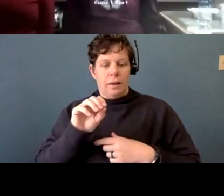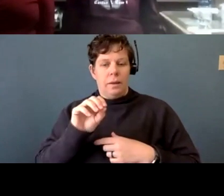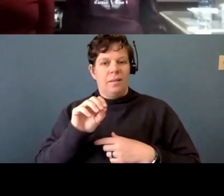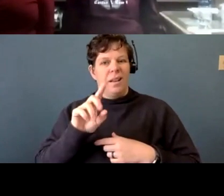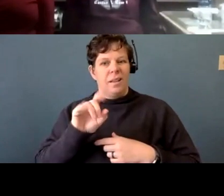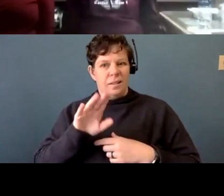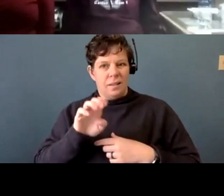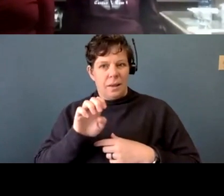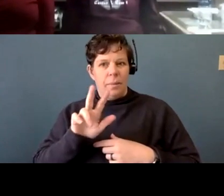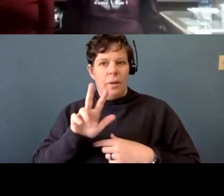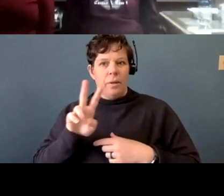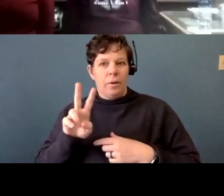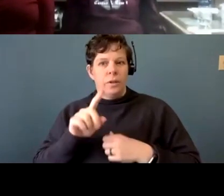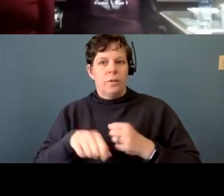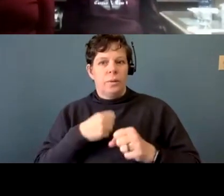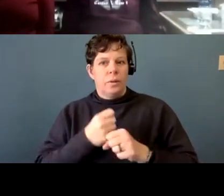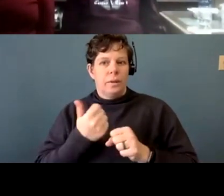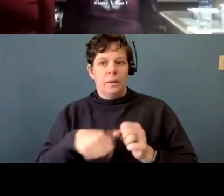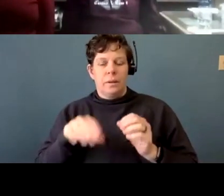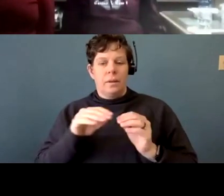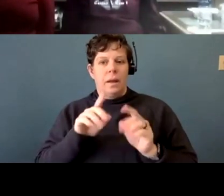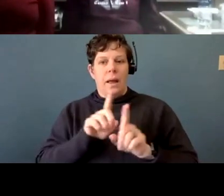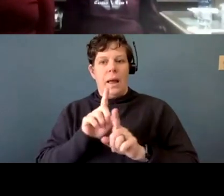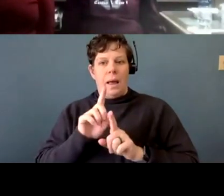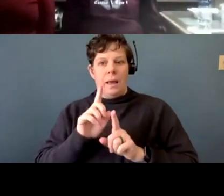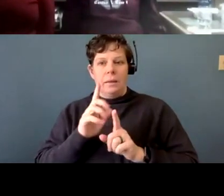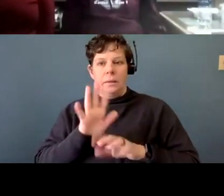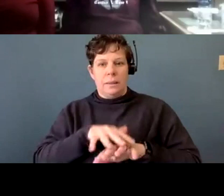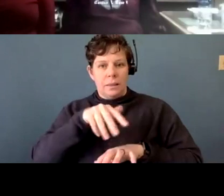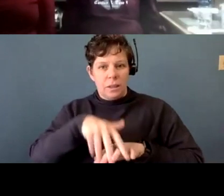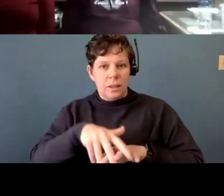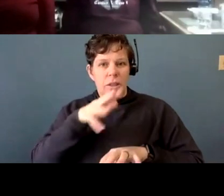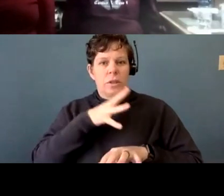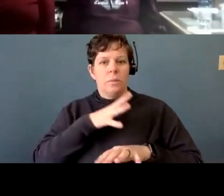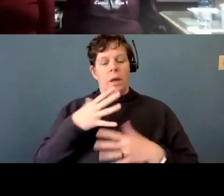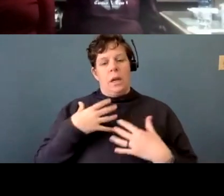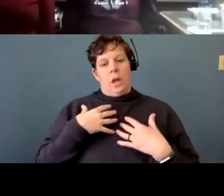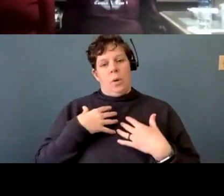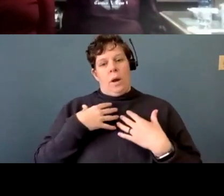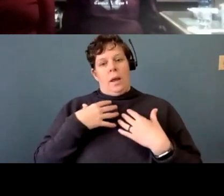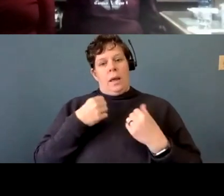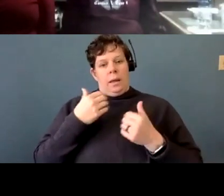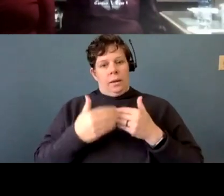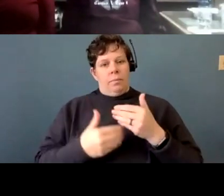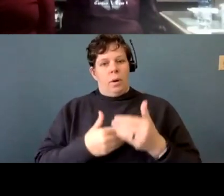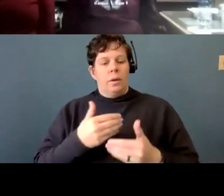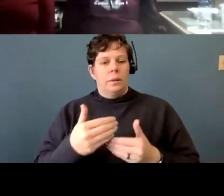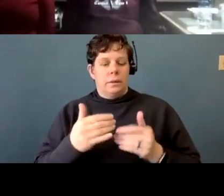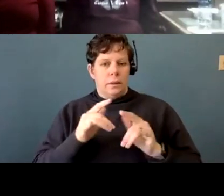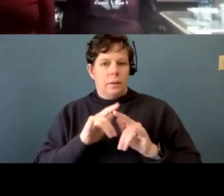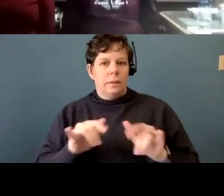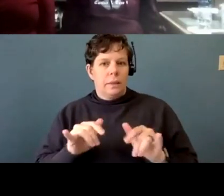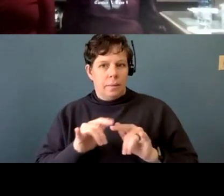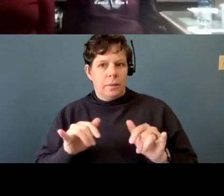of the headstone for you as indigenous women, what, what has your healing journey been, um, while at the same time trying to